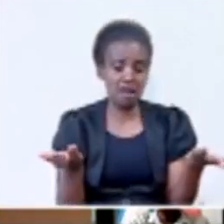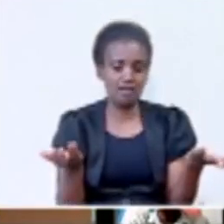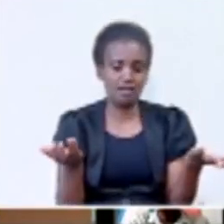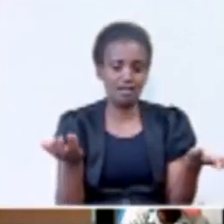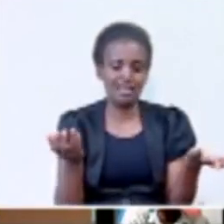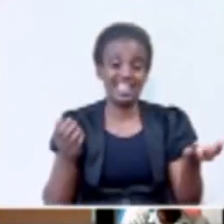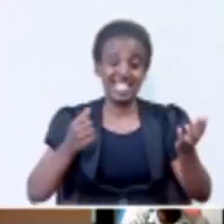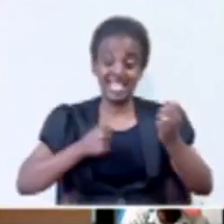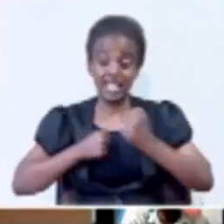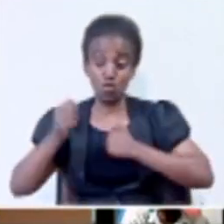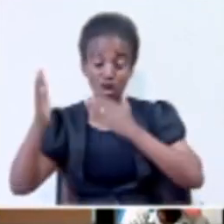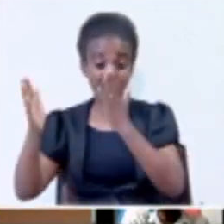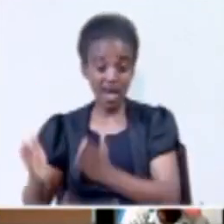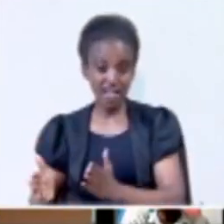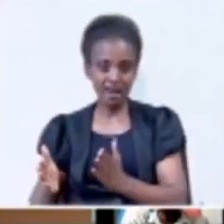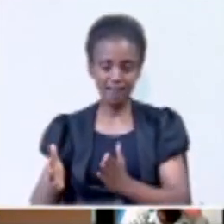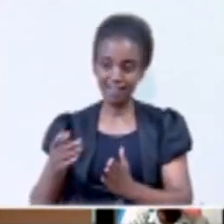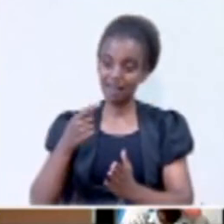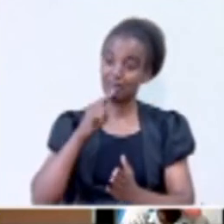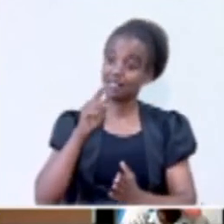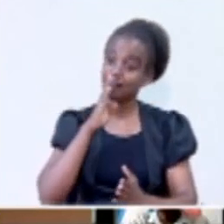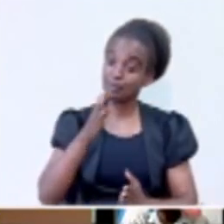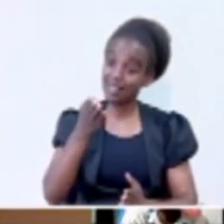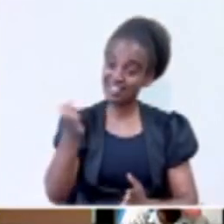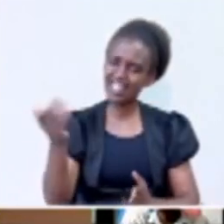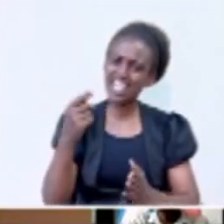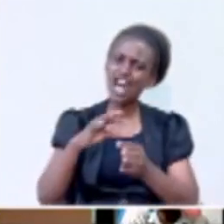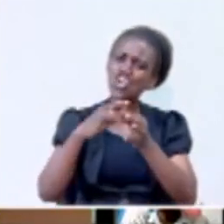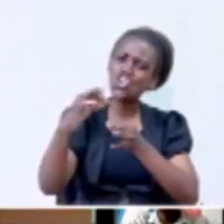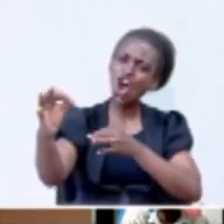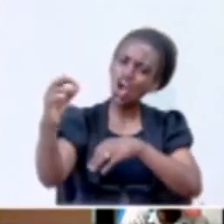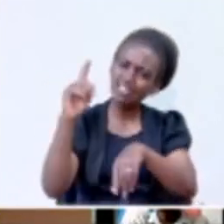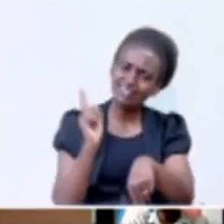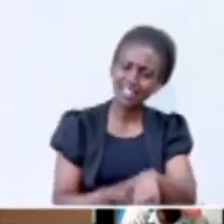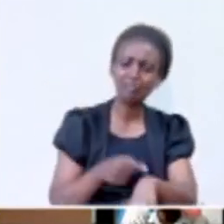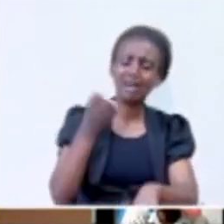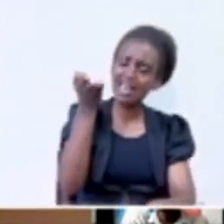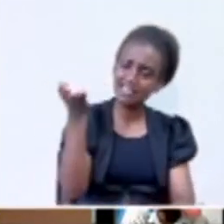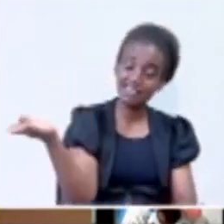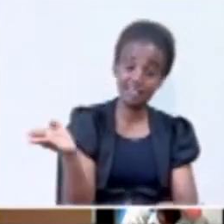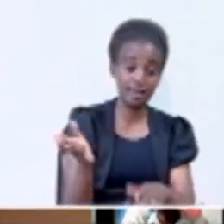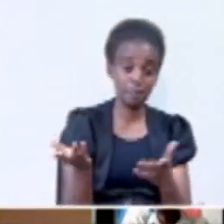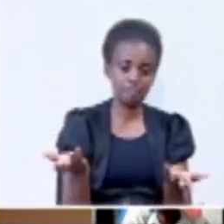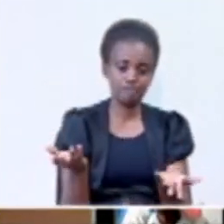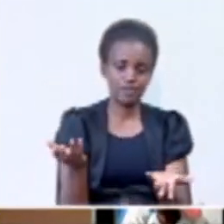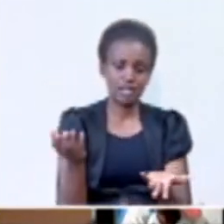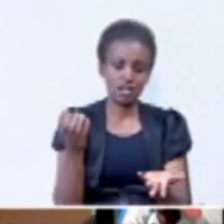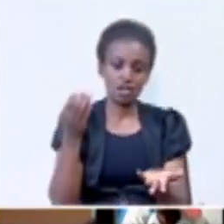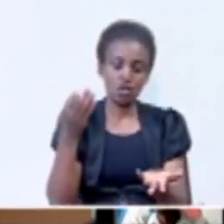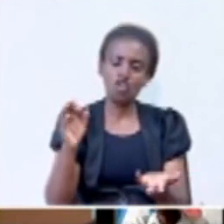The Rwandans that are said to be there and have been there for a long time are these offsprings of